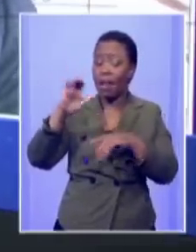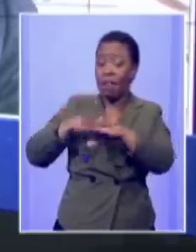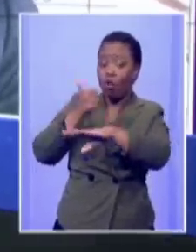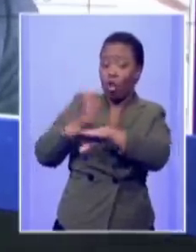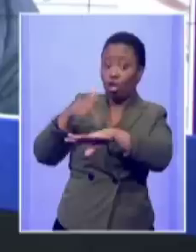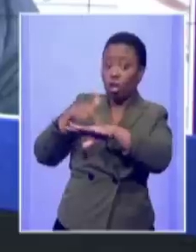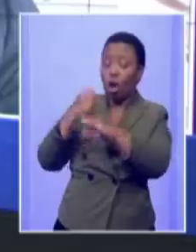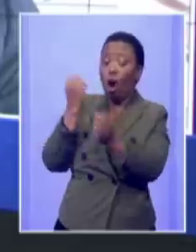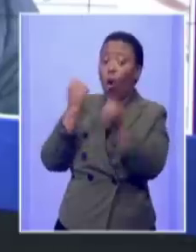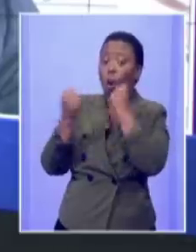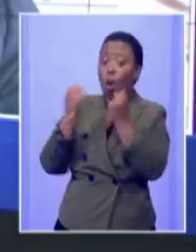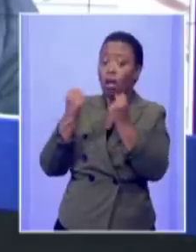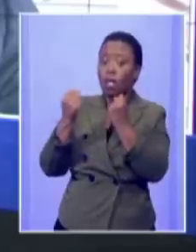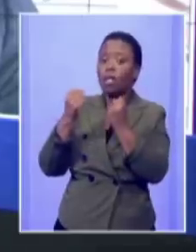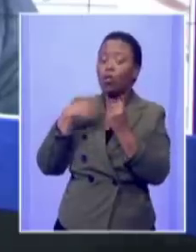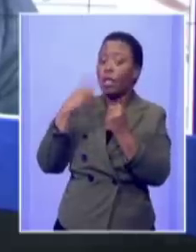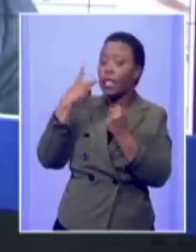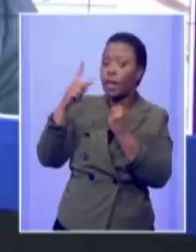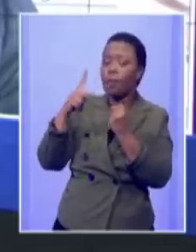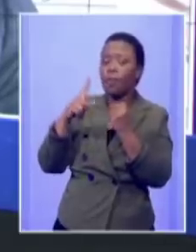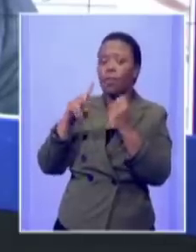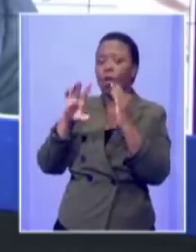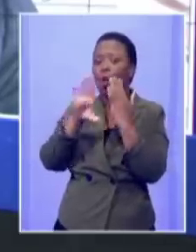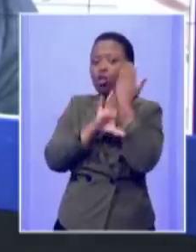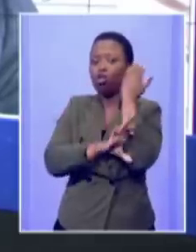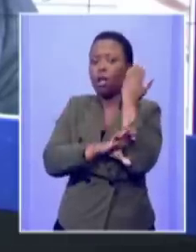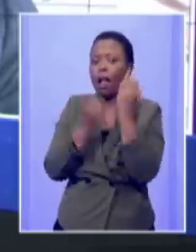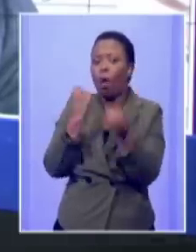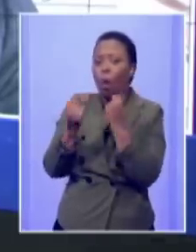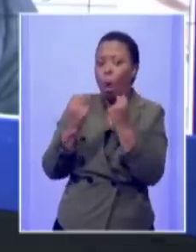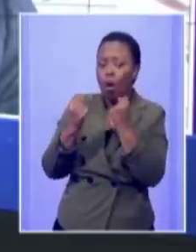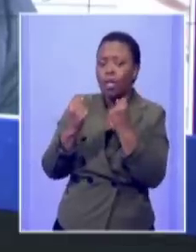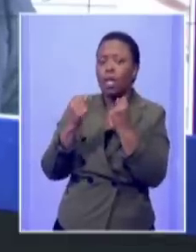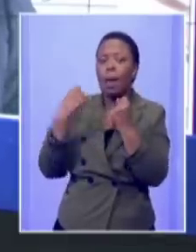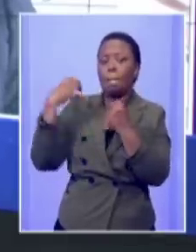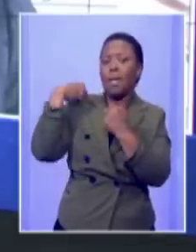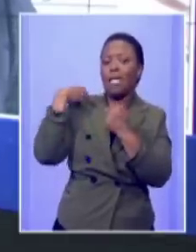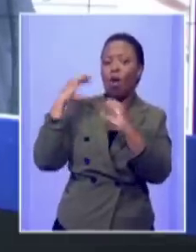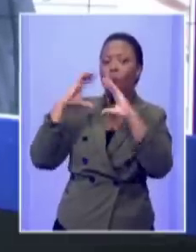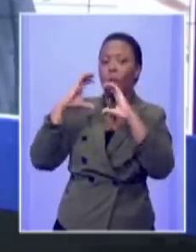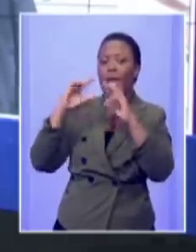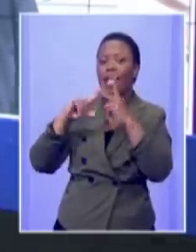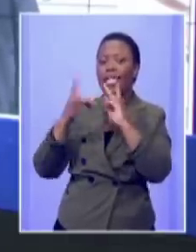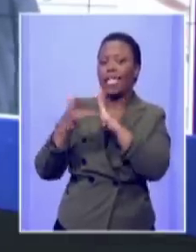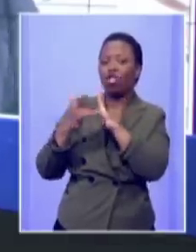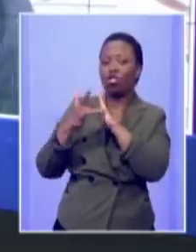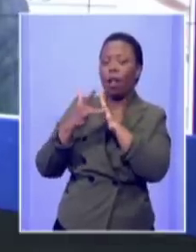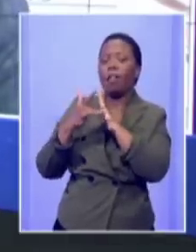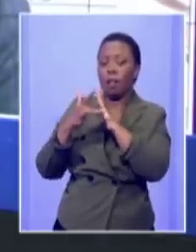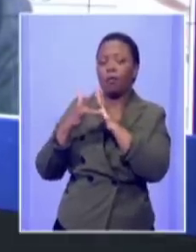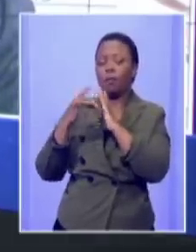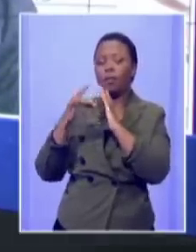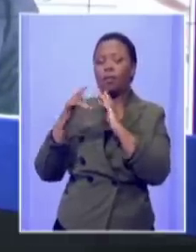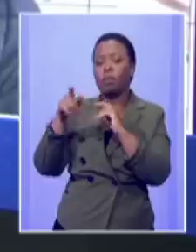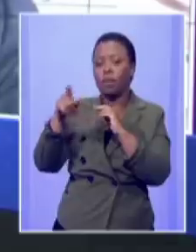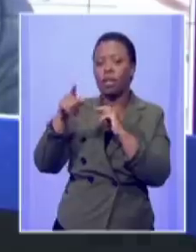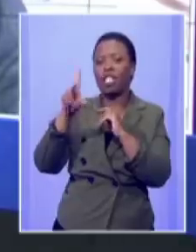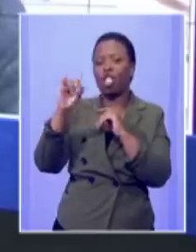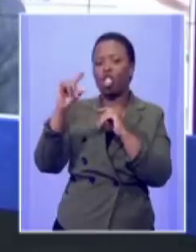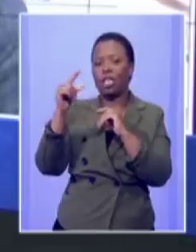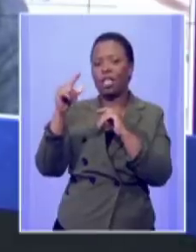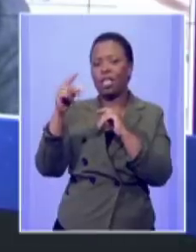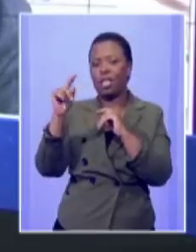action yesterday we saw the concord reverse a decision by the minister of communications and digital technologies are you concerned